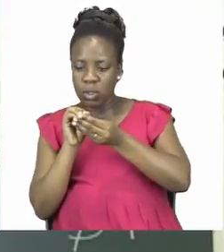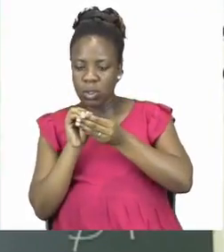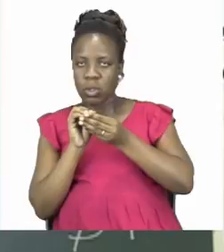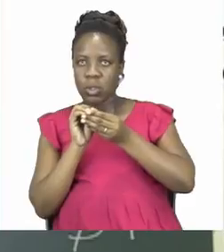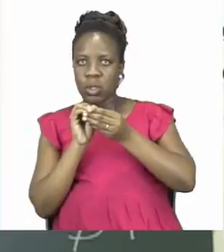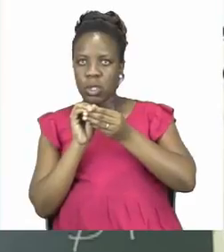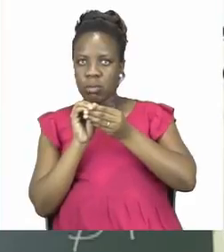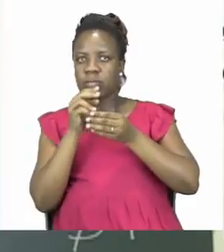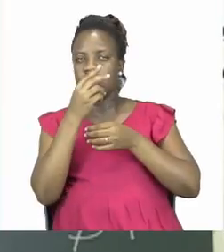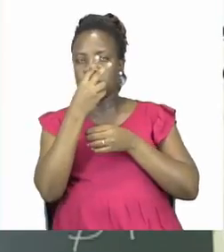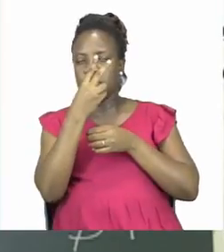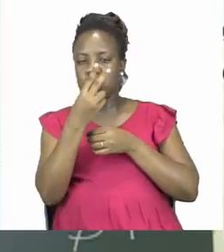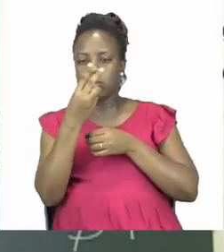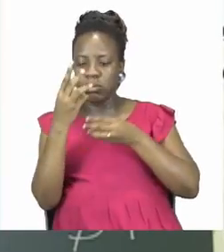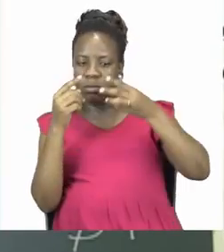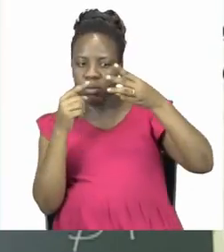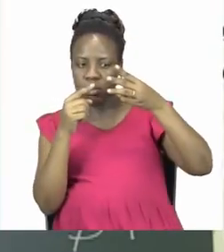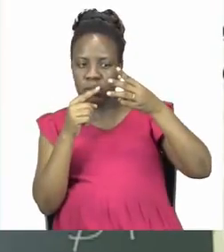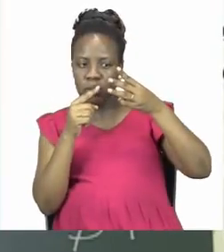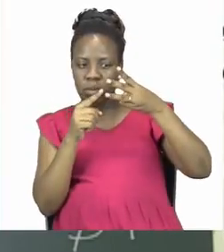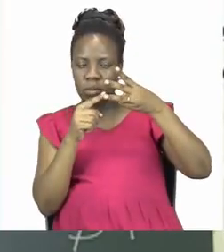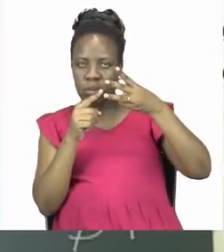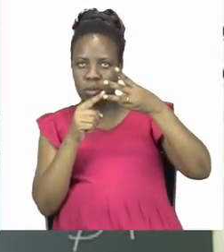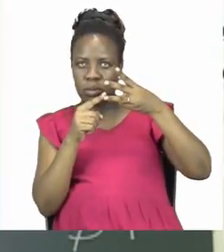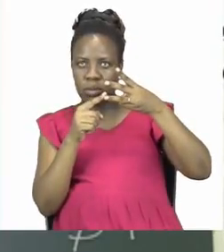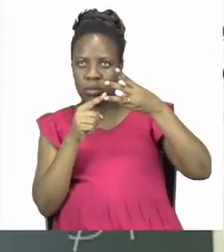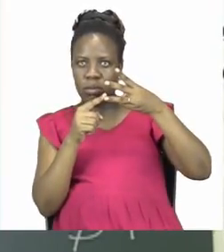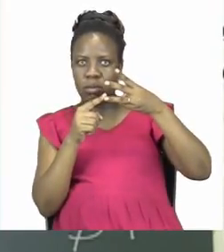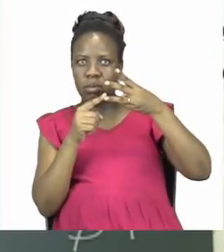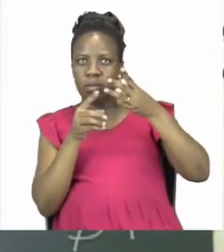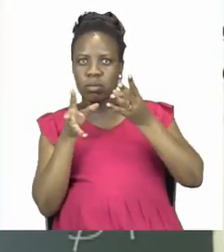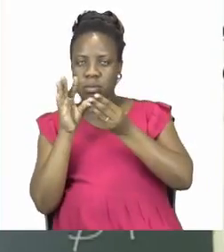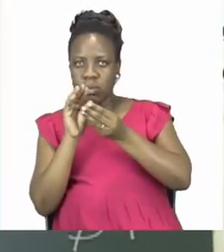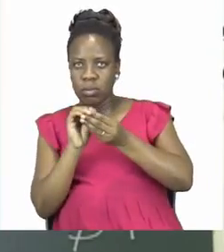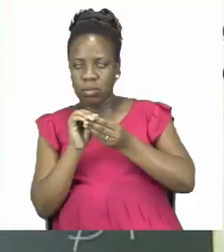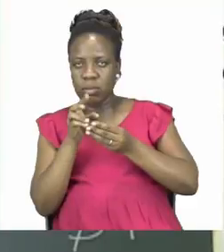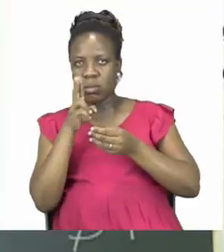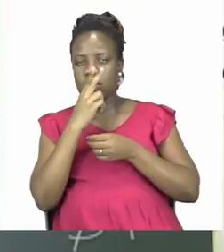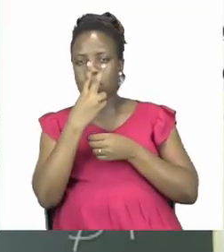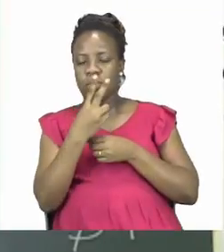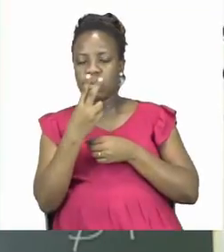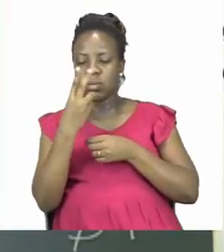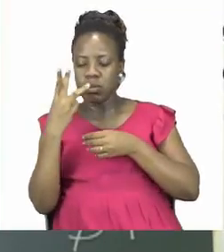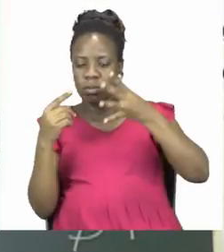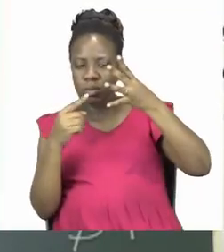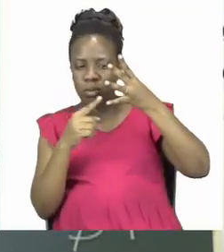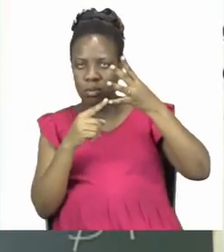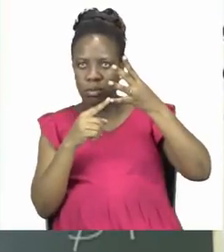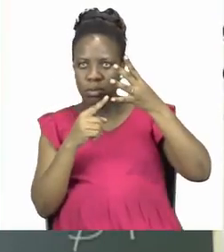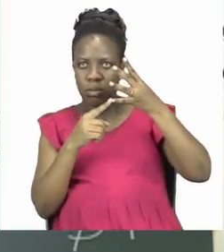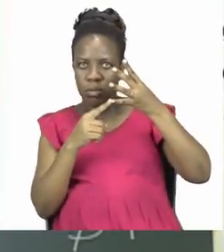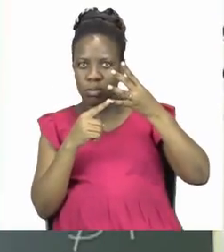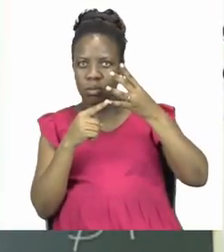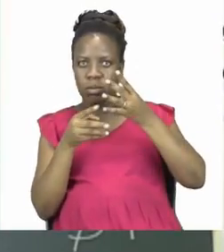23. Now let's see if that is the case. We said 20 plus 3. Is 20 plus 3 equal